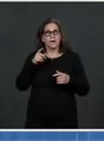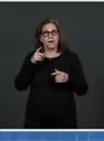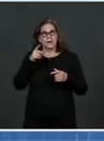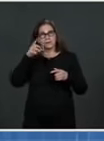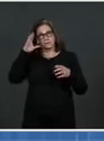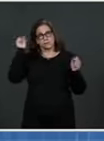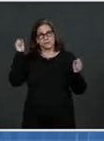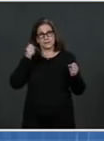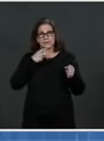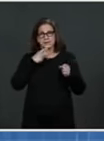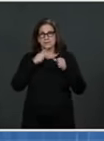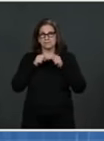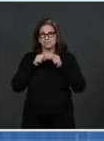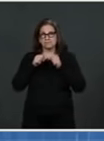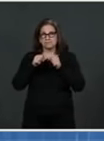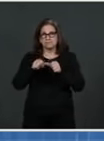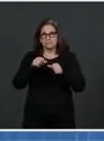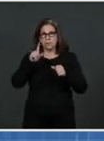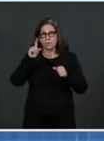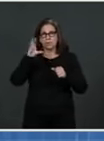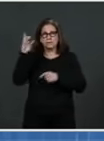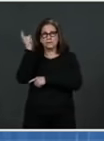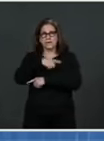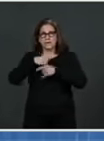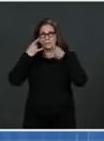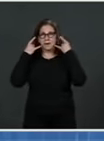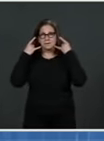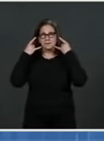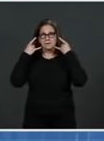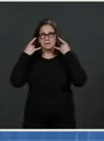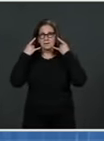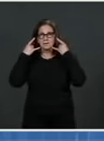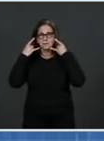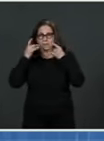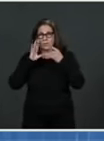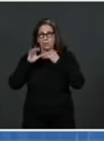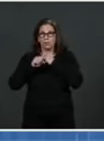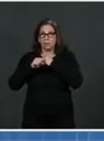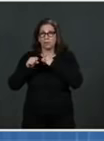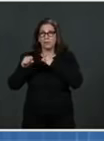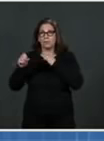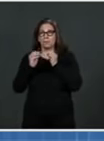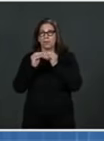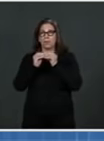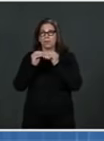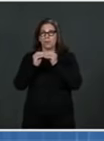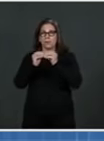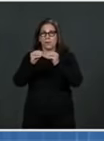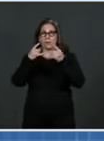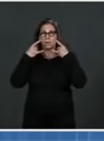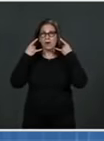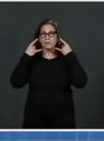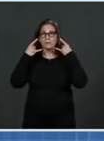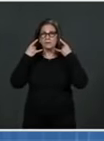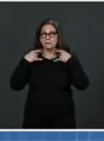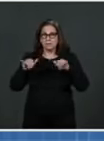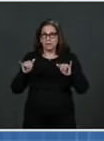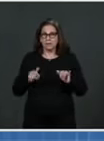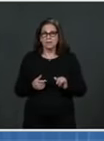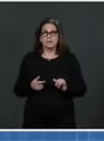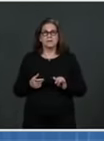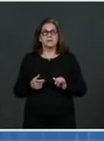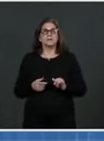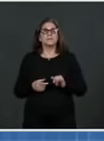100 days, given the numbers that you're seeing? Okay. Dr. Fauci, would you like to go first on the WHO question?